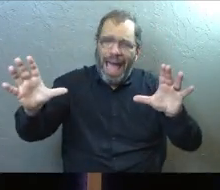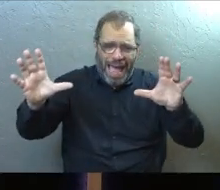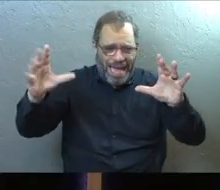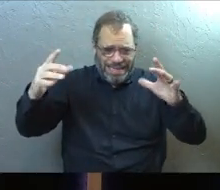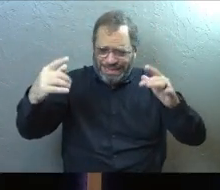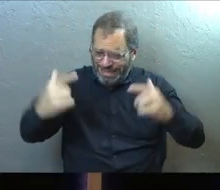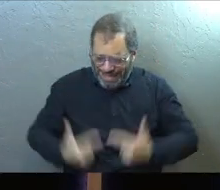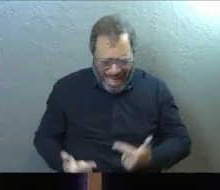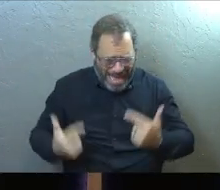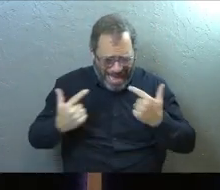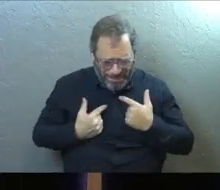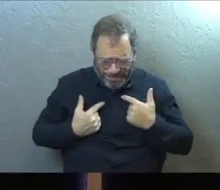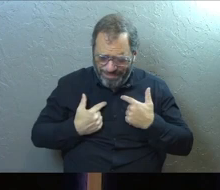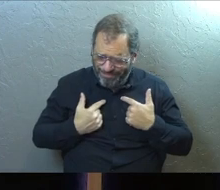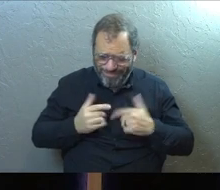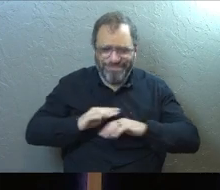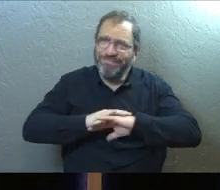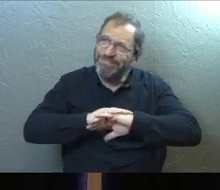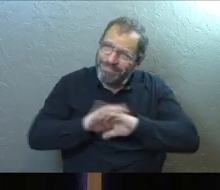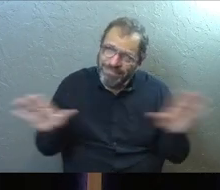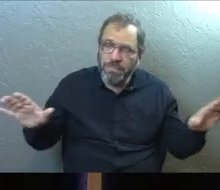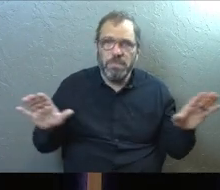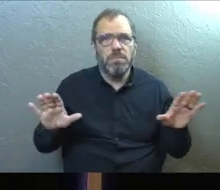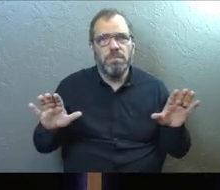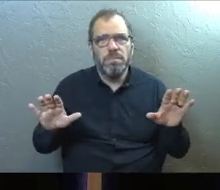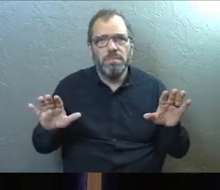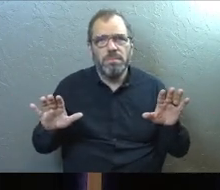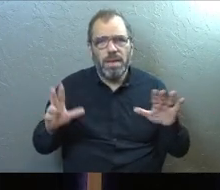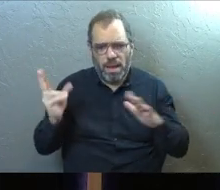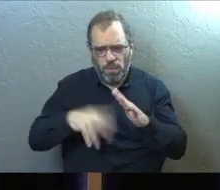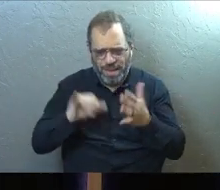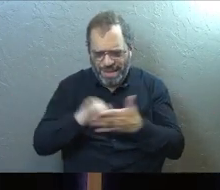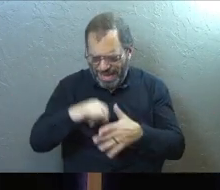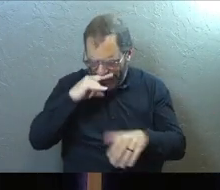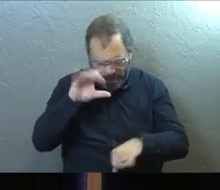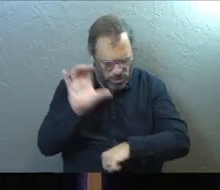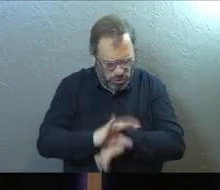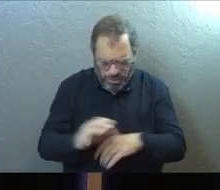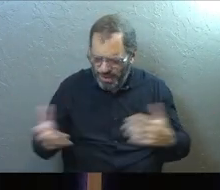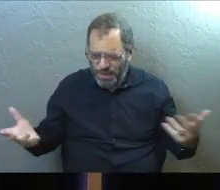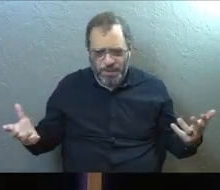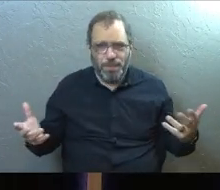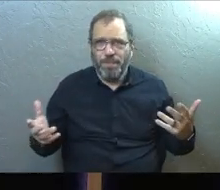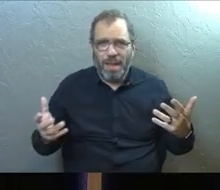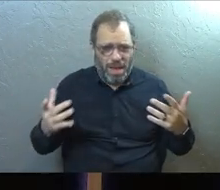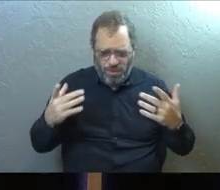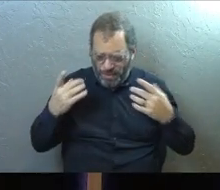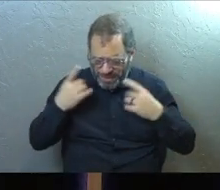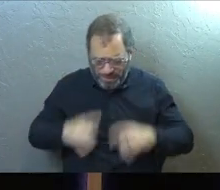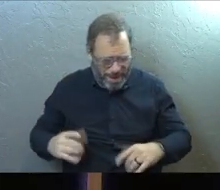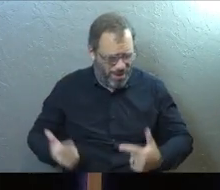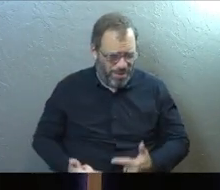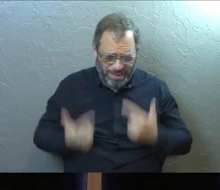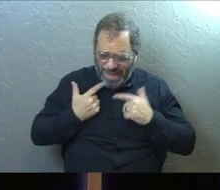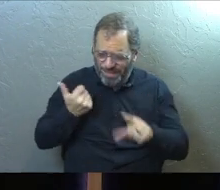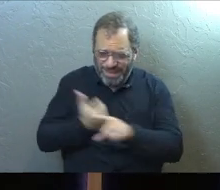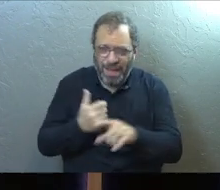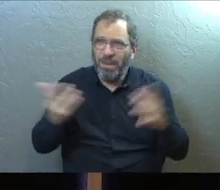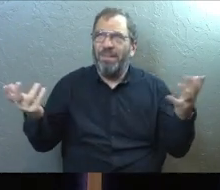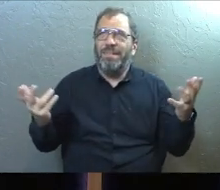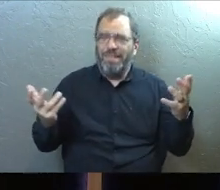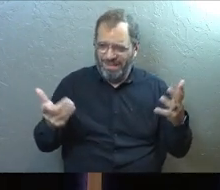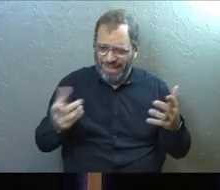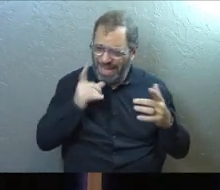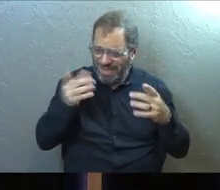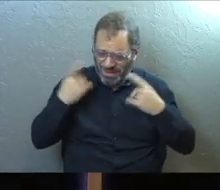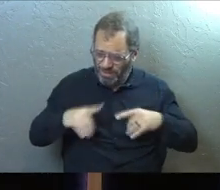despaired of life itself. And how do we read that as kids in the church? You know, it's like we despaired of life itself. And we're like, well,